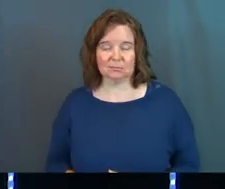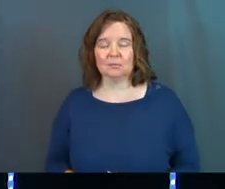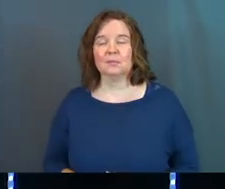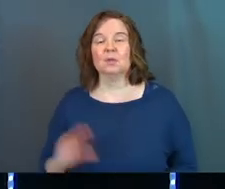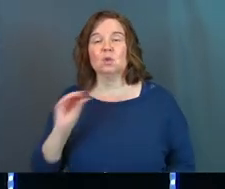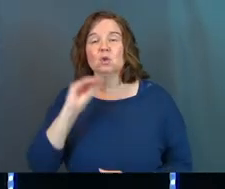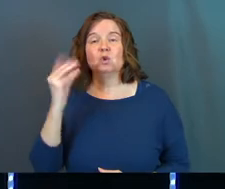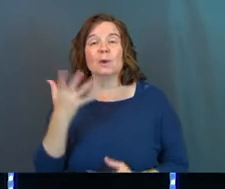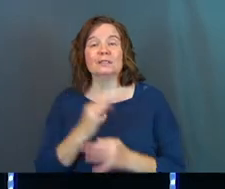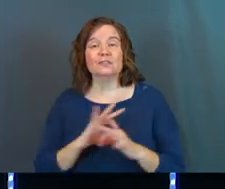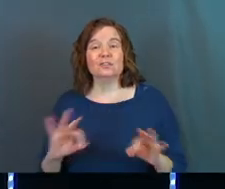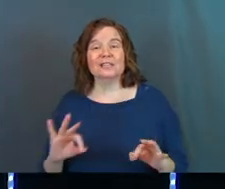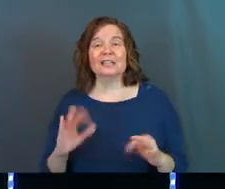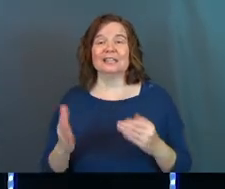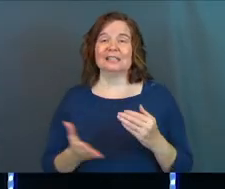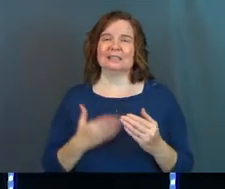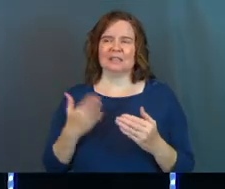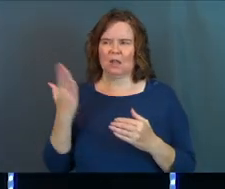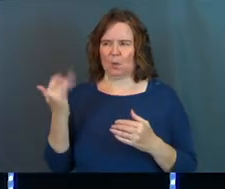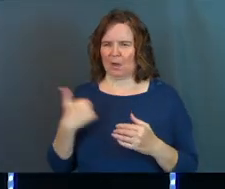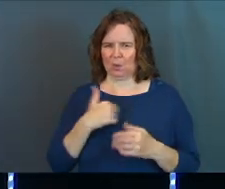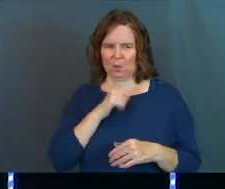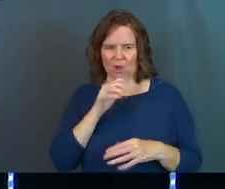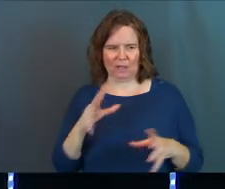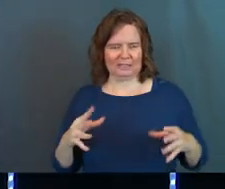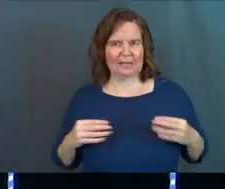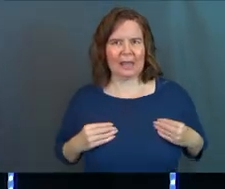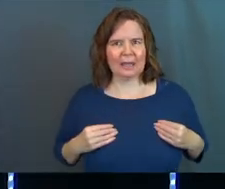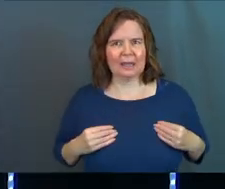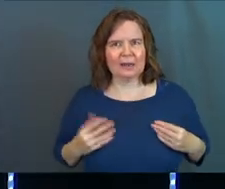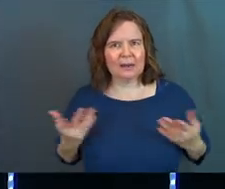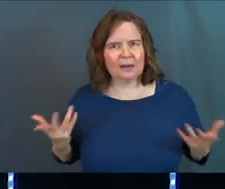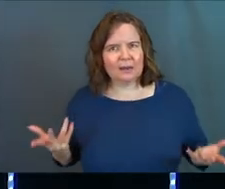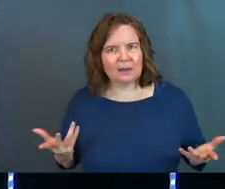So grace is free and grace is easy. Then why don't we all take it?